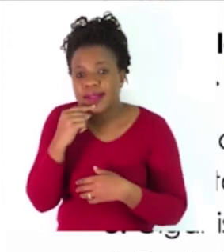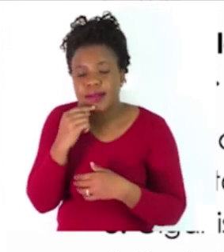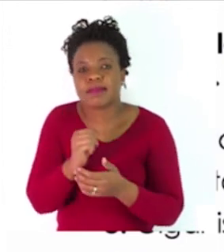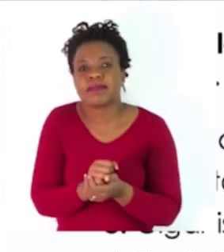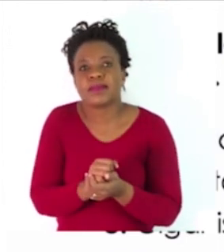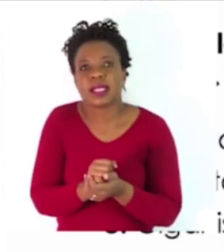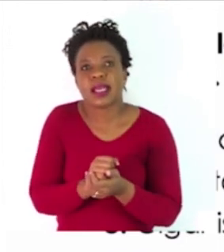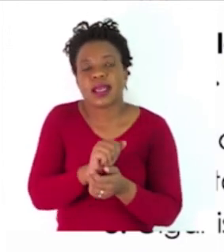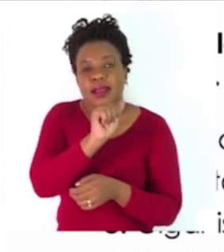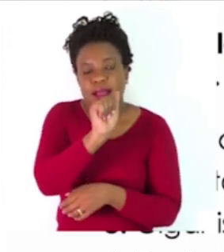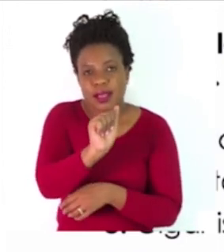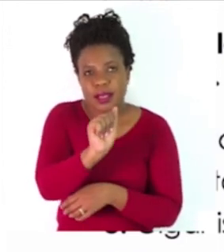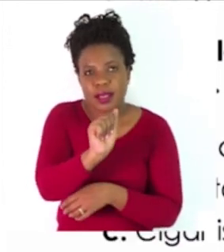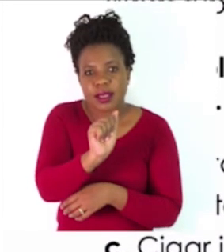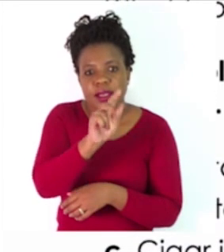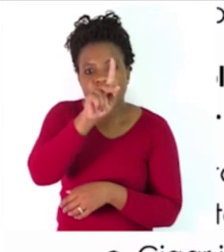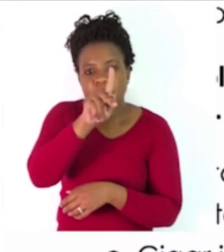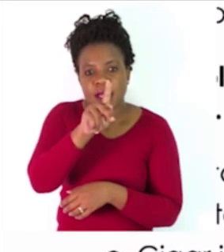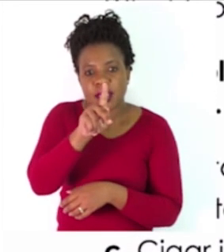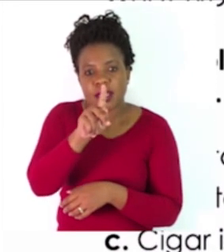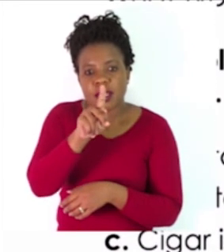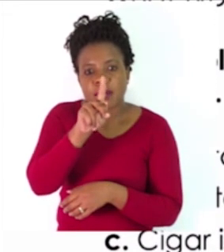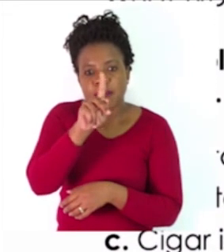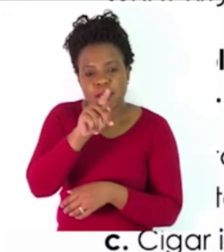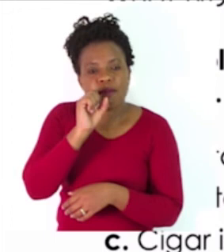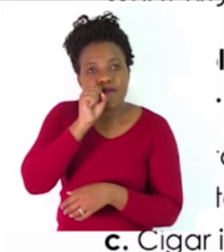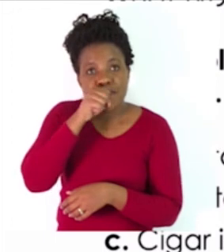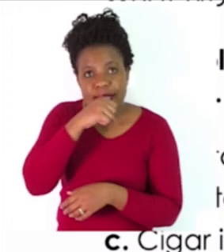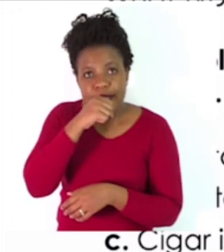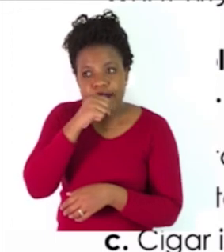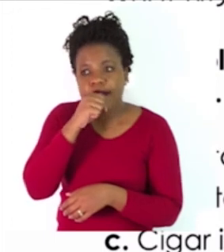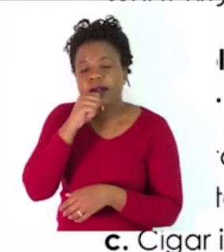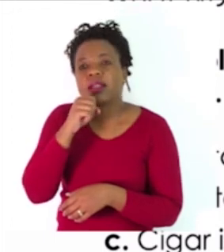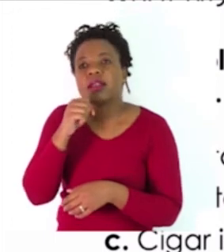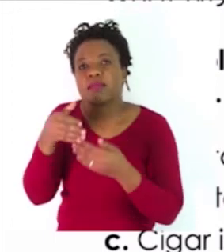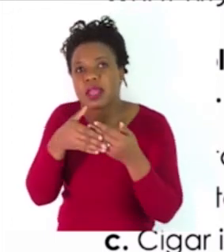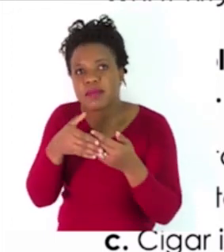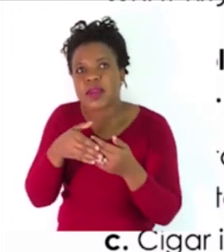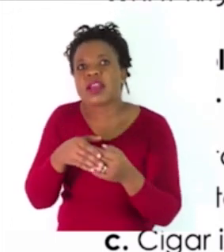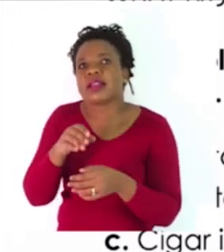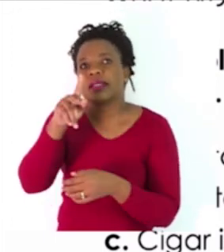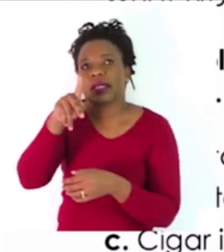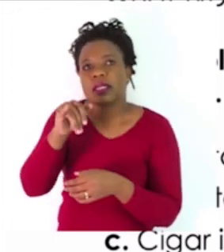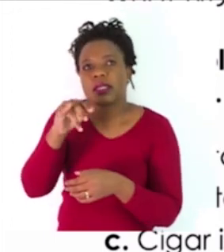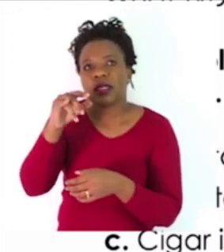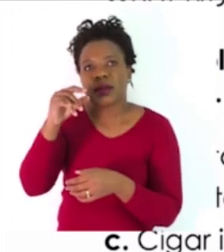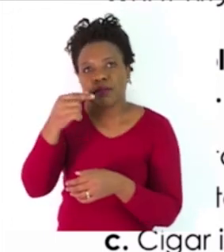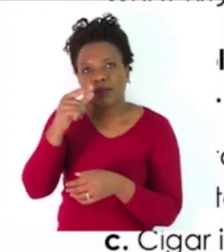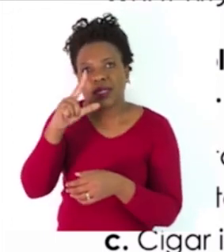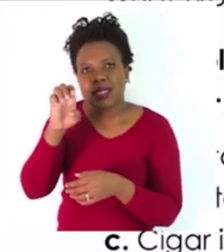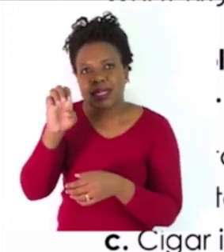A, pig is to piglet, as duck is to duckling.